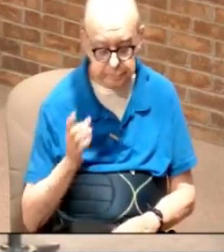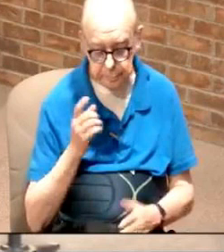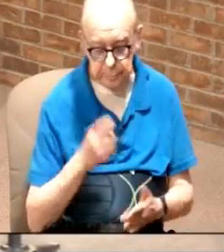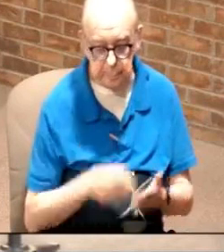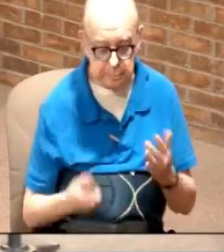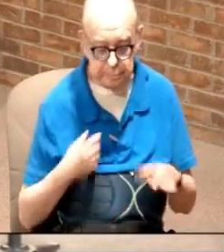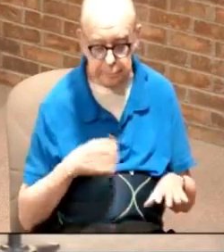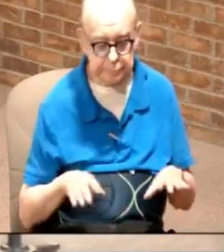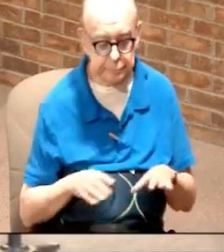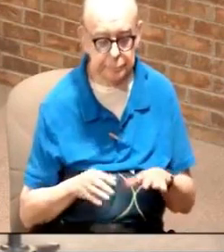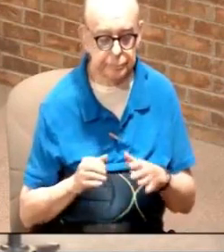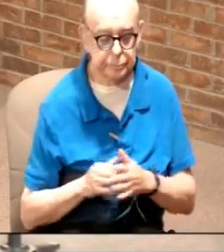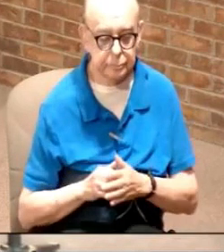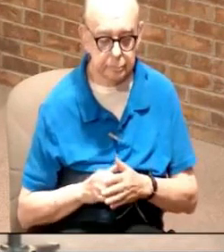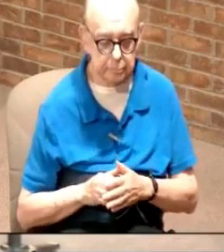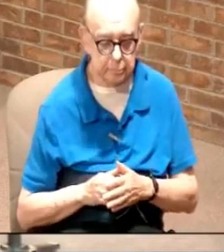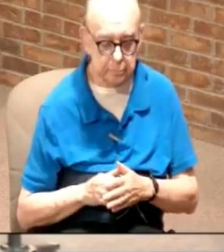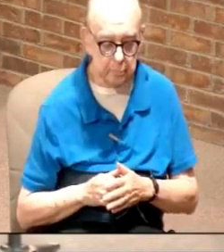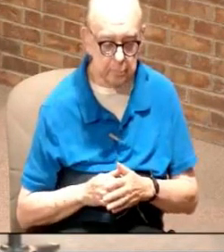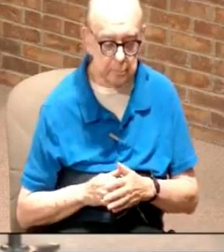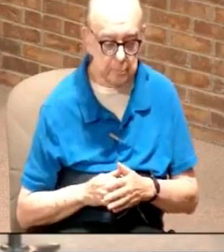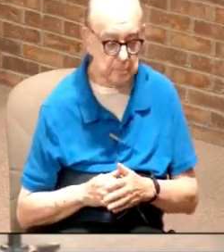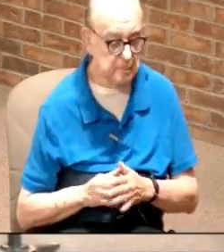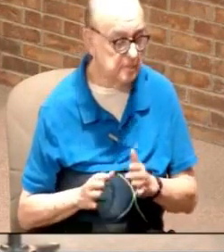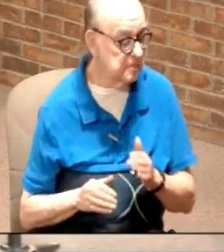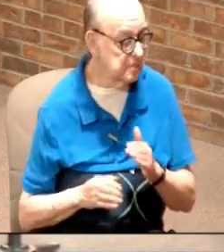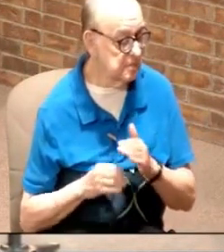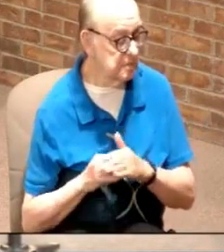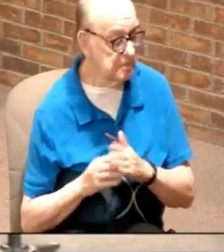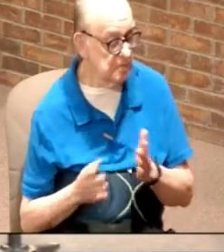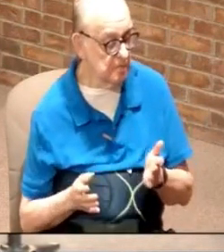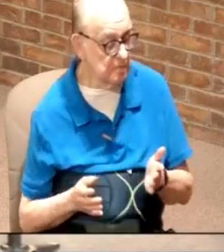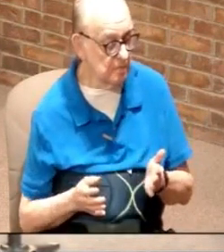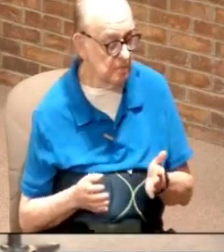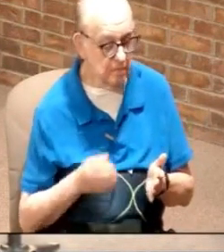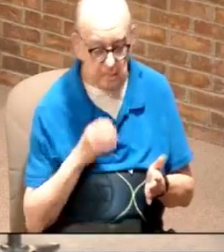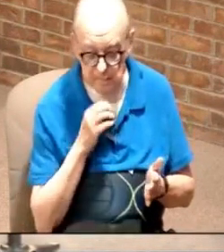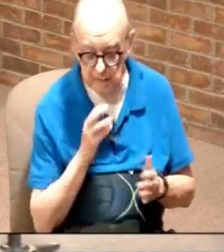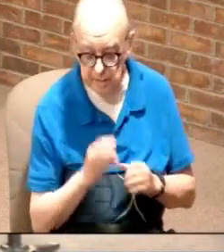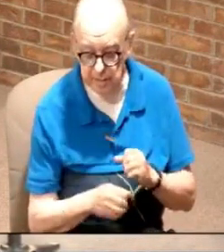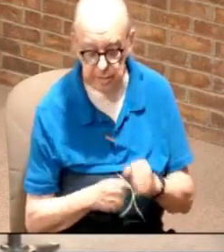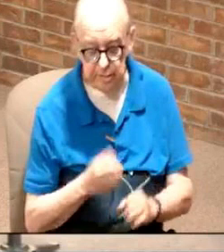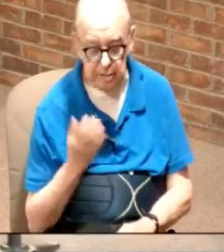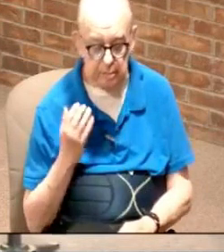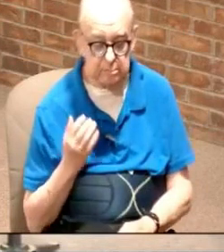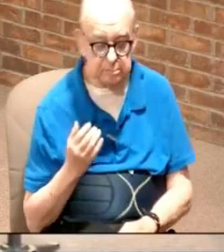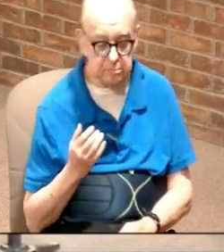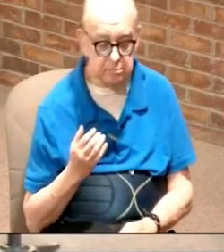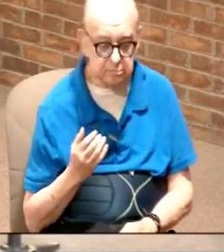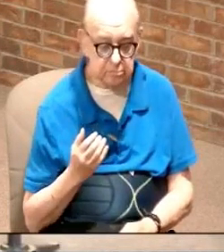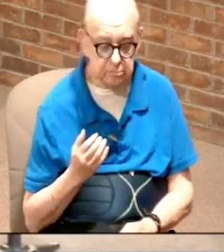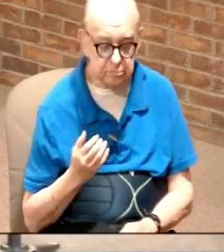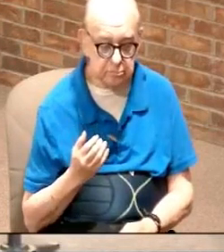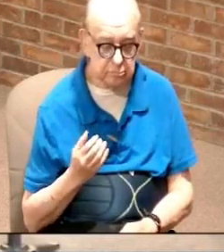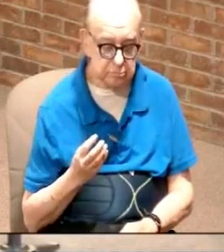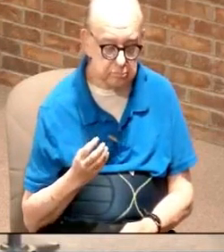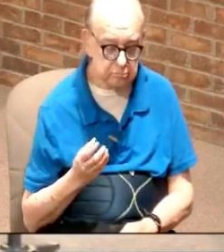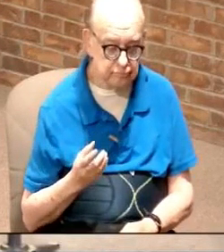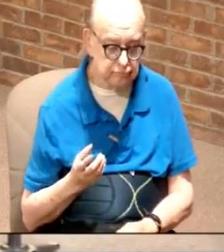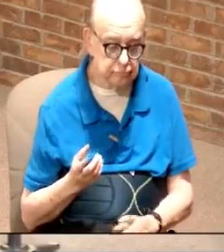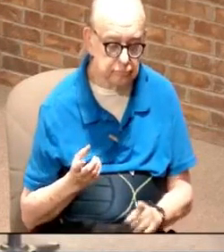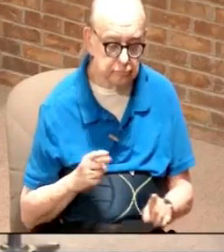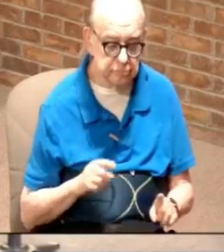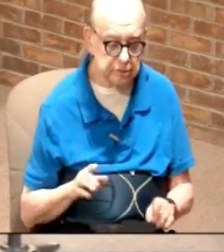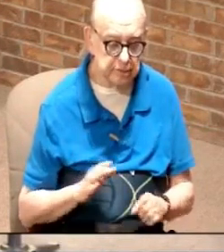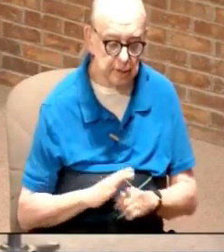what I did that up until about six years ago it'll be six years in April that's what I did